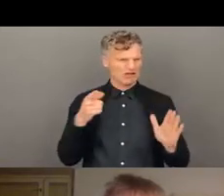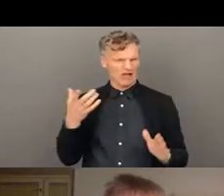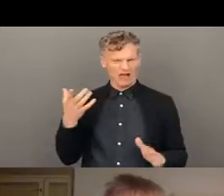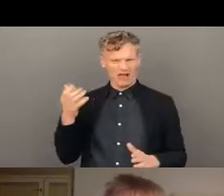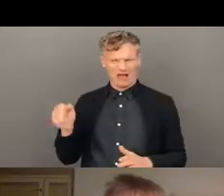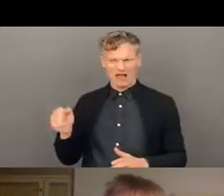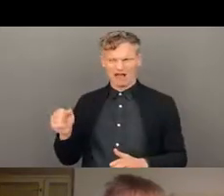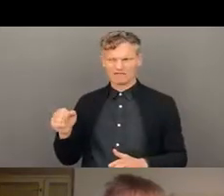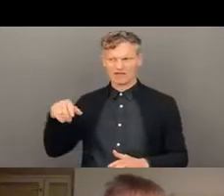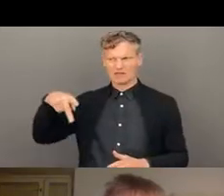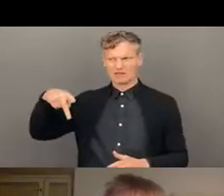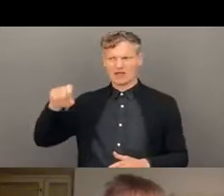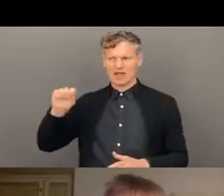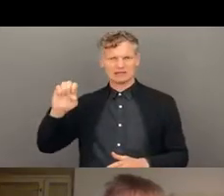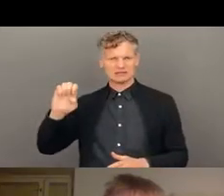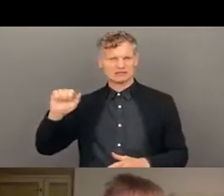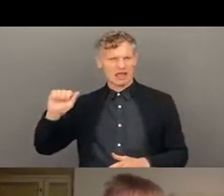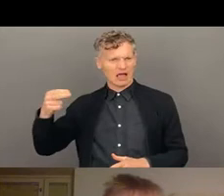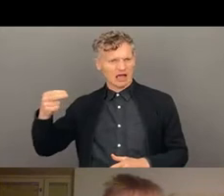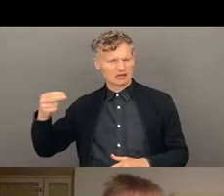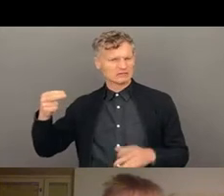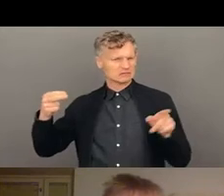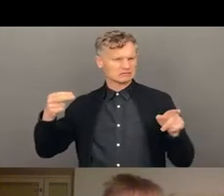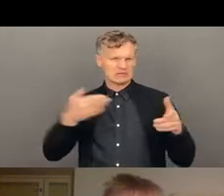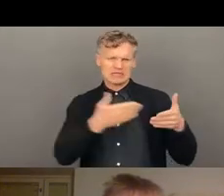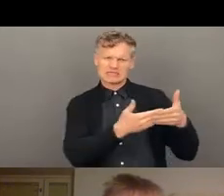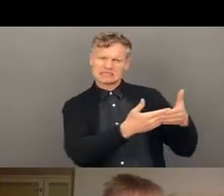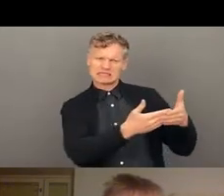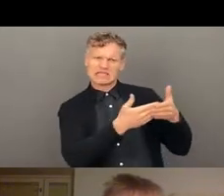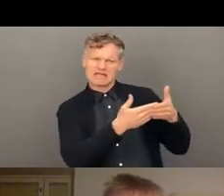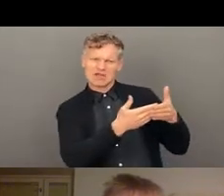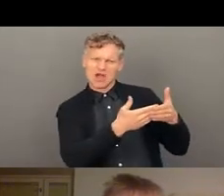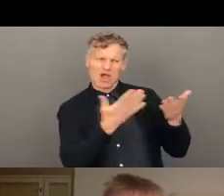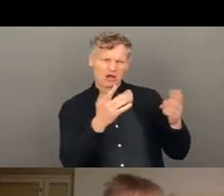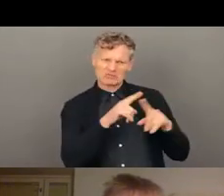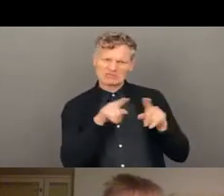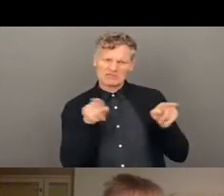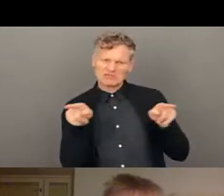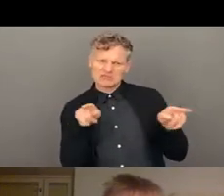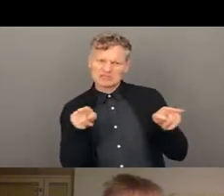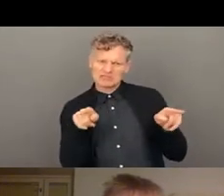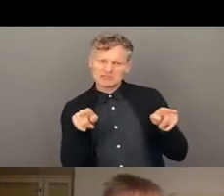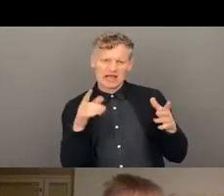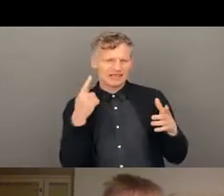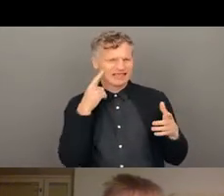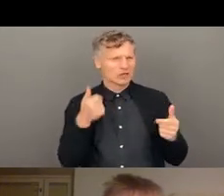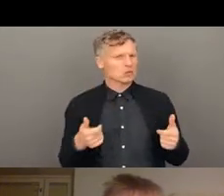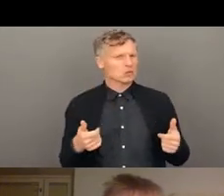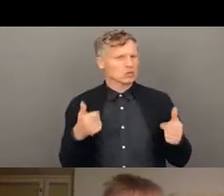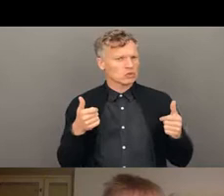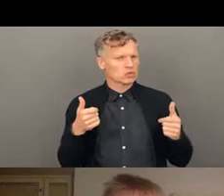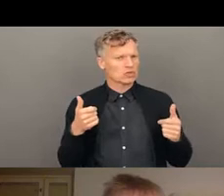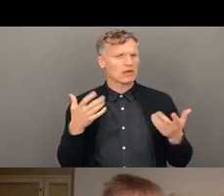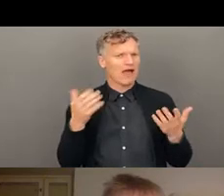something, and then safeguarding. What's the difference? So I think it would be better to strengthen the advocacy